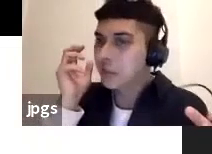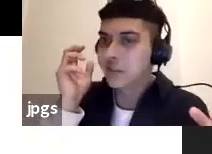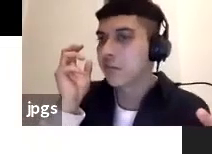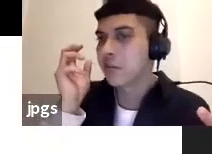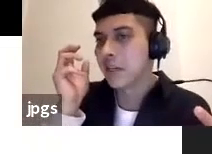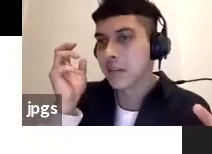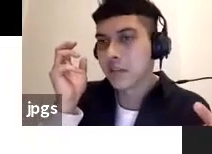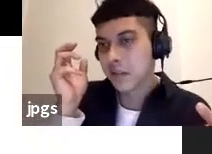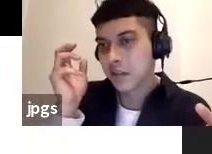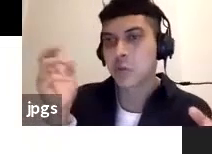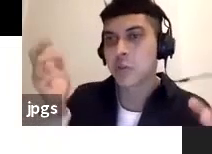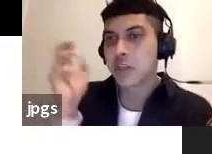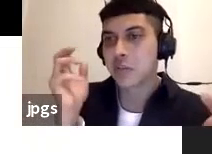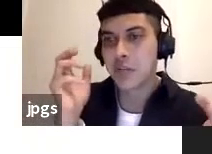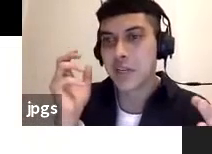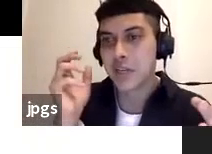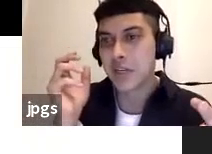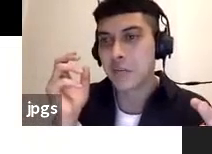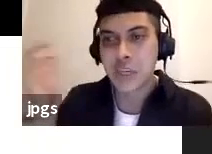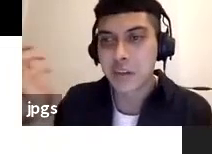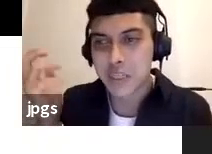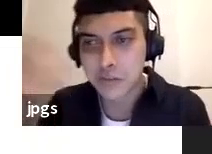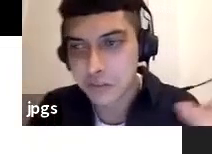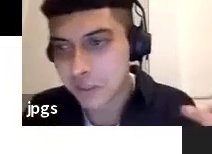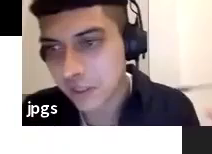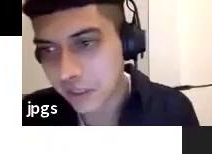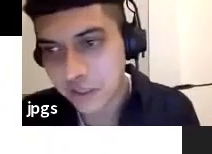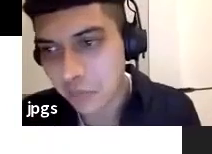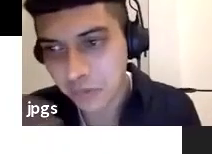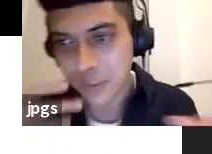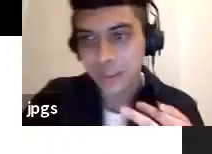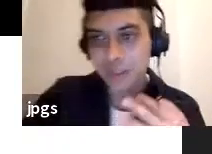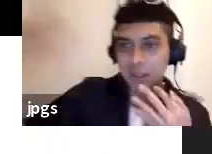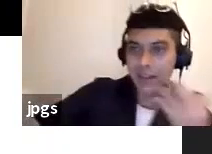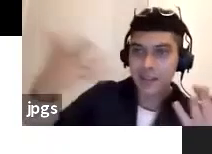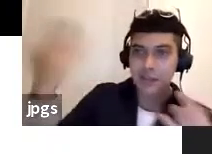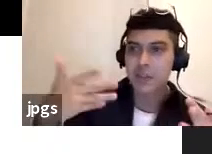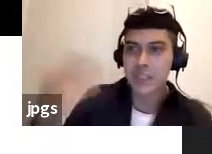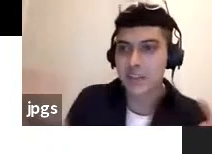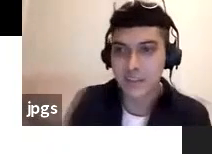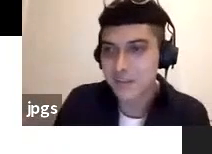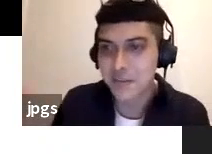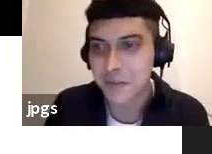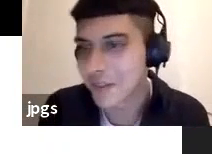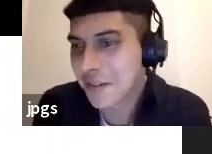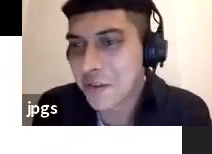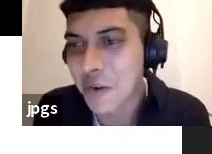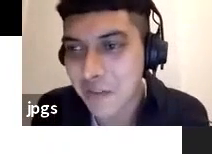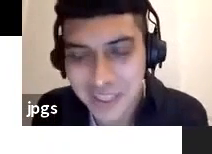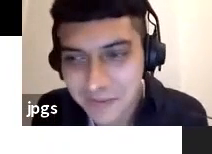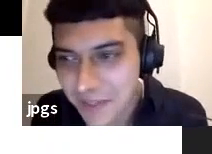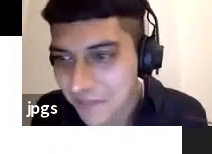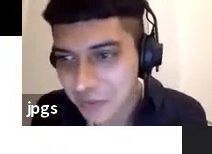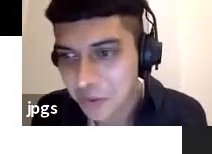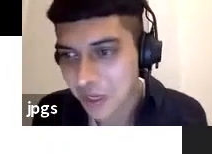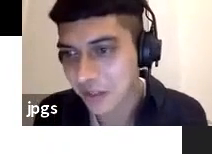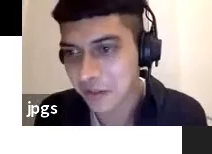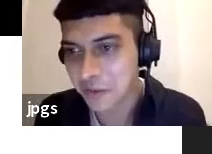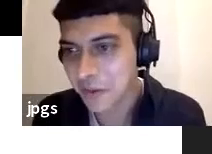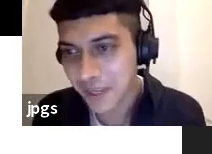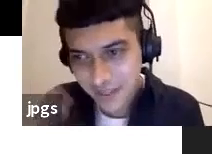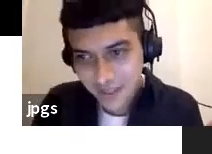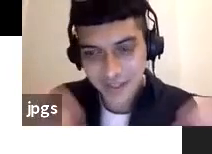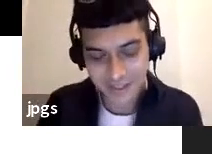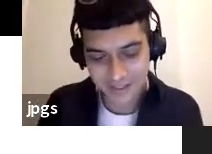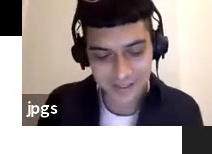watch the telenovela outside of a bakery or a shop if you didn't you didn't you didn't have a tv so you